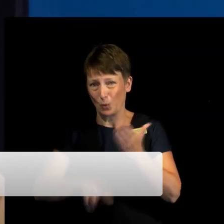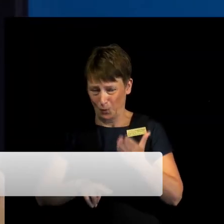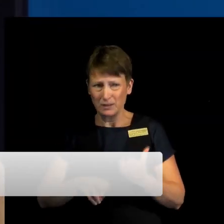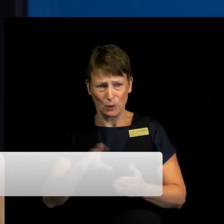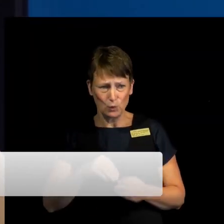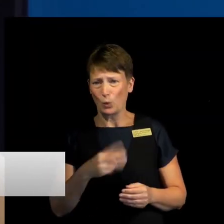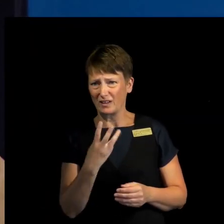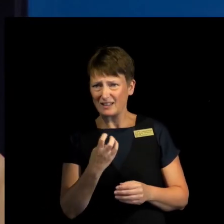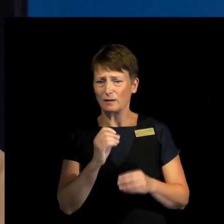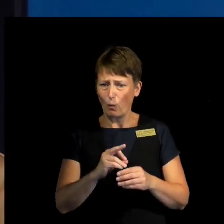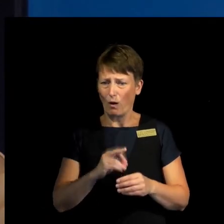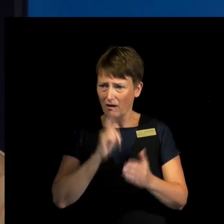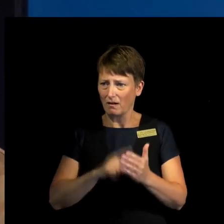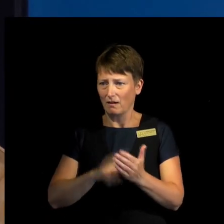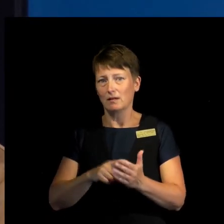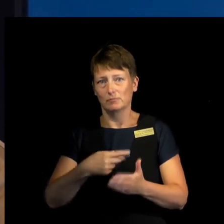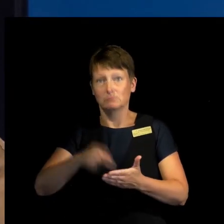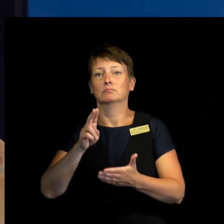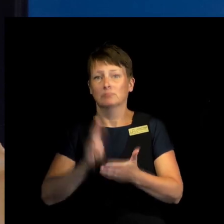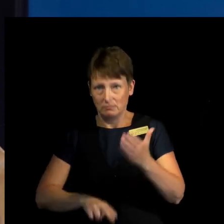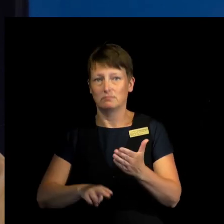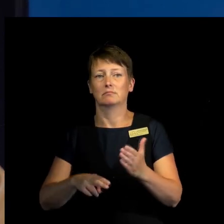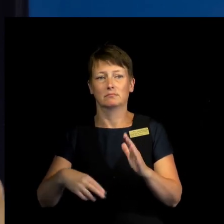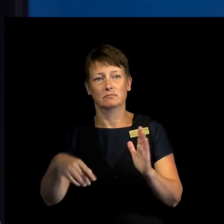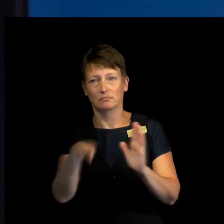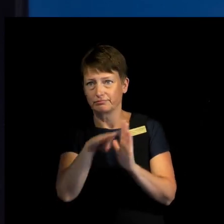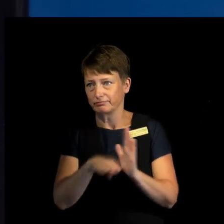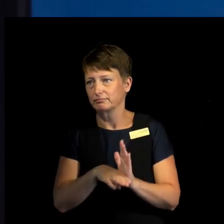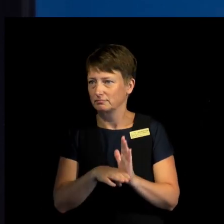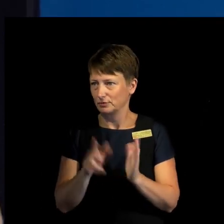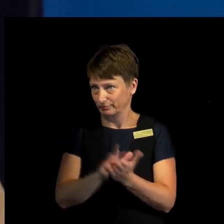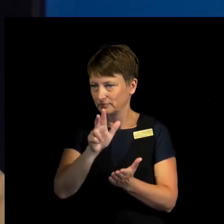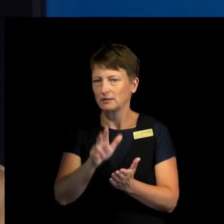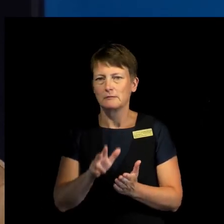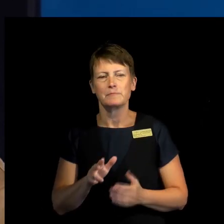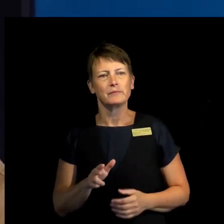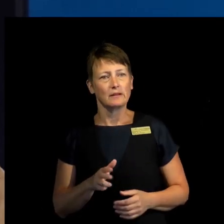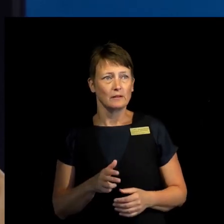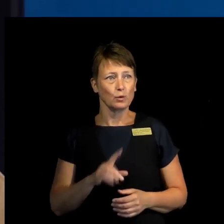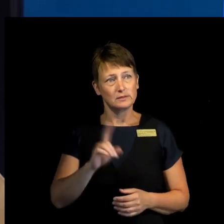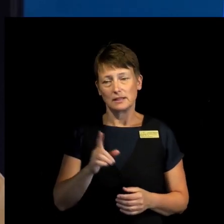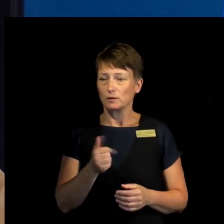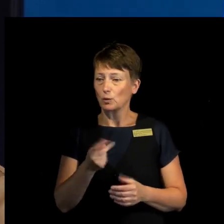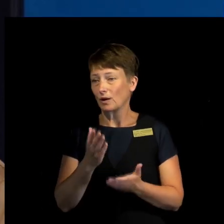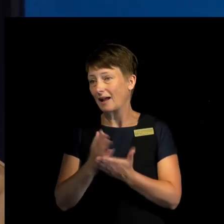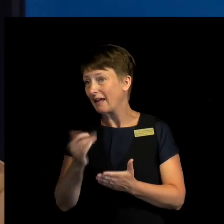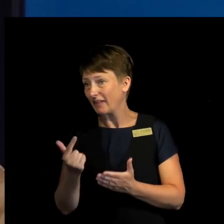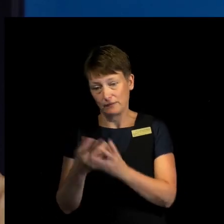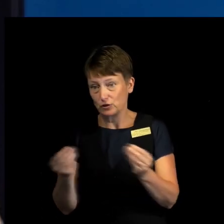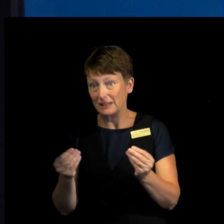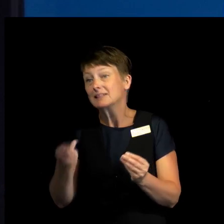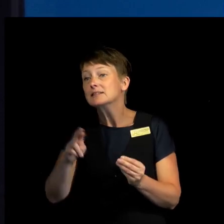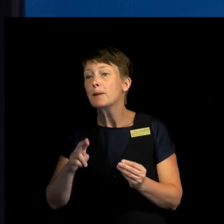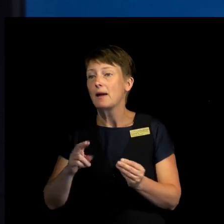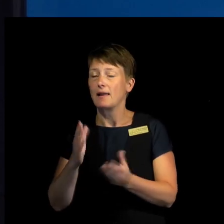enormous work, led to split up in economic, social, cultural rights and civil political rights. Some rights disappeared. The right to property is not in the